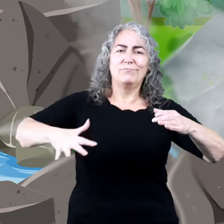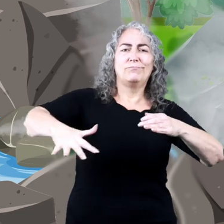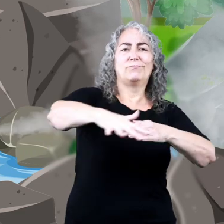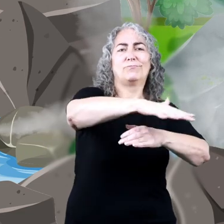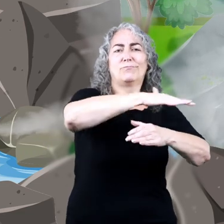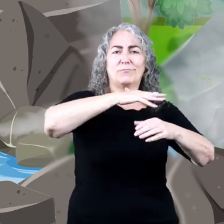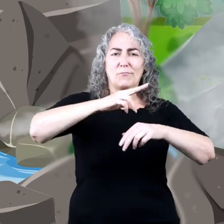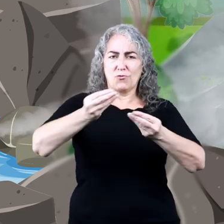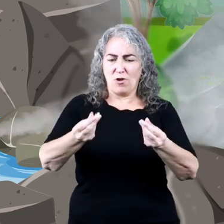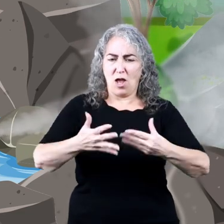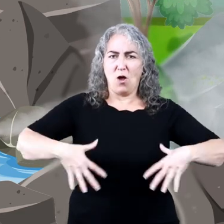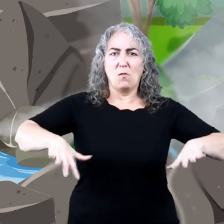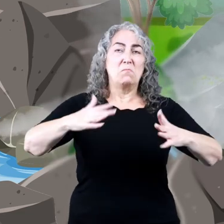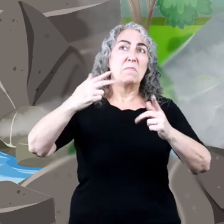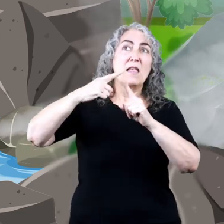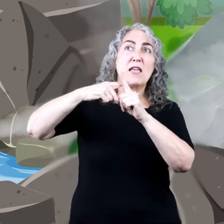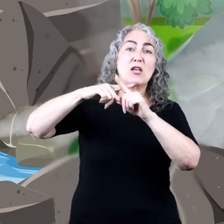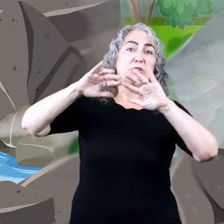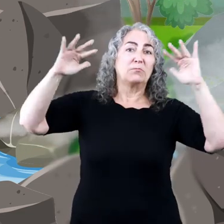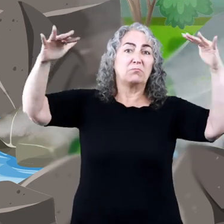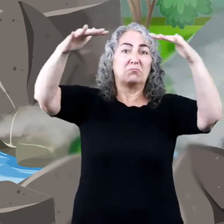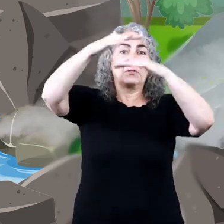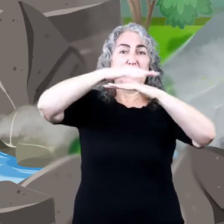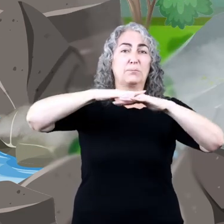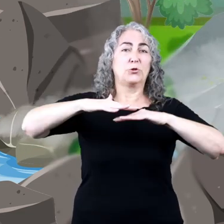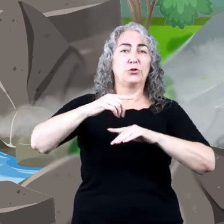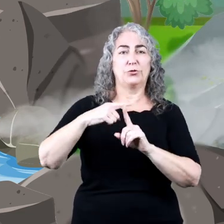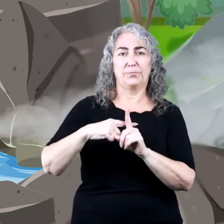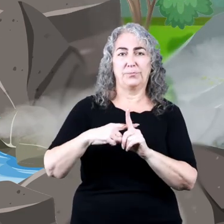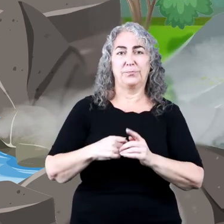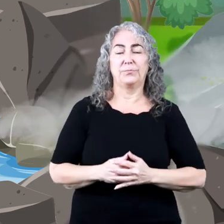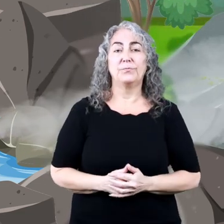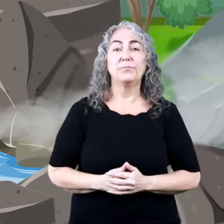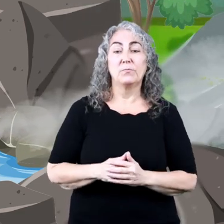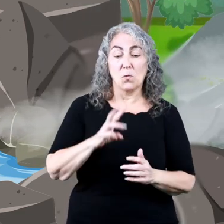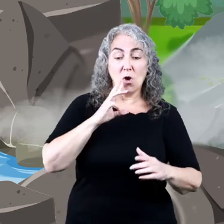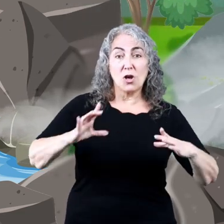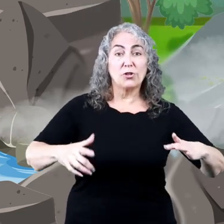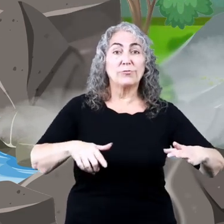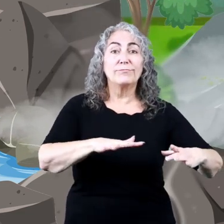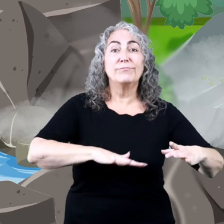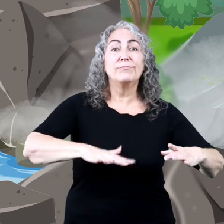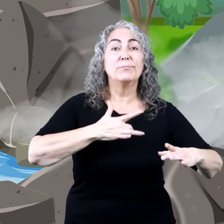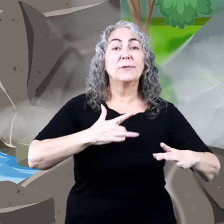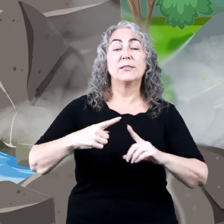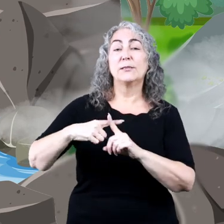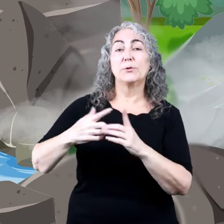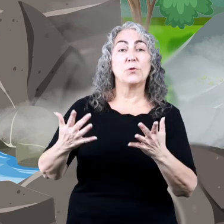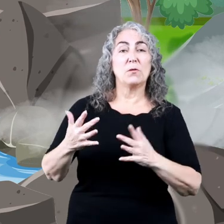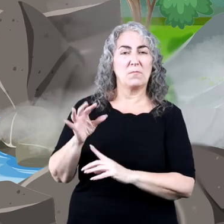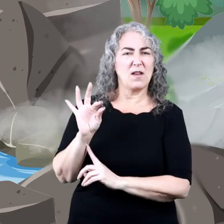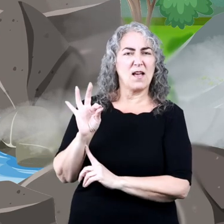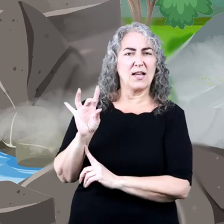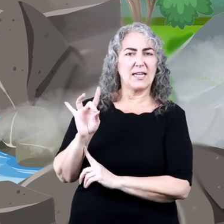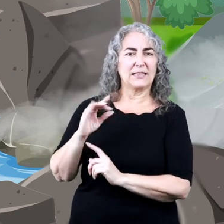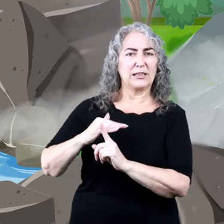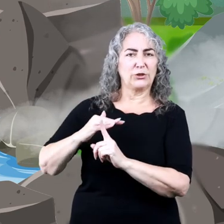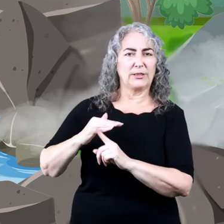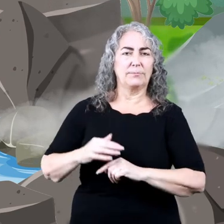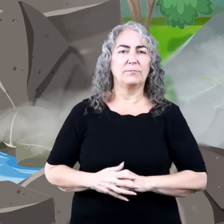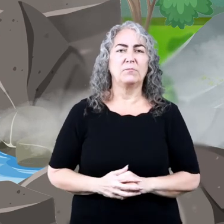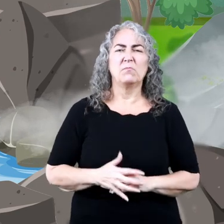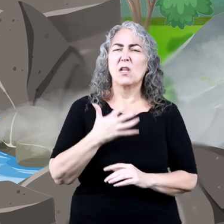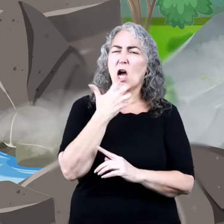the surrounding ground or air temperatures. The water in a hot spring is usually 98 degrees